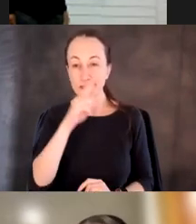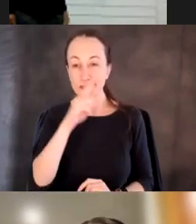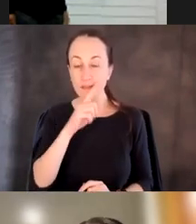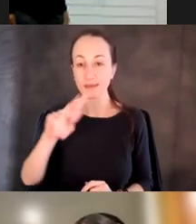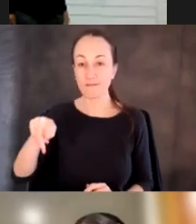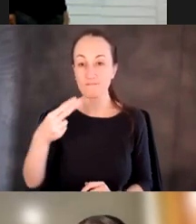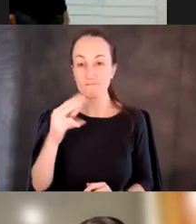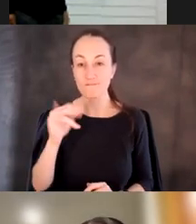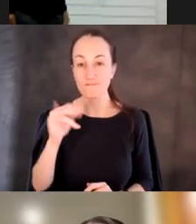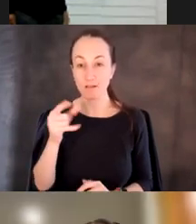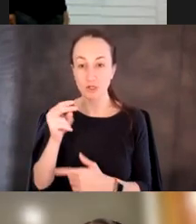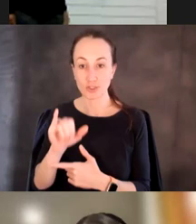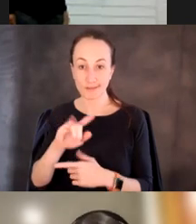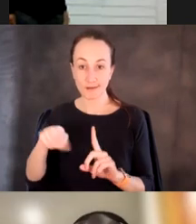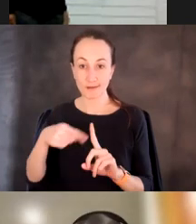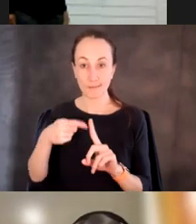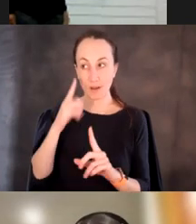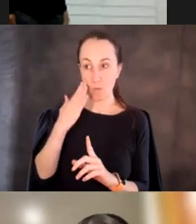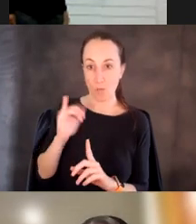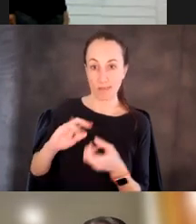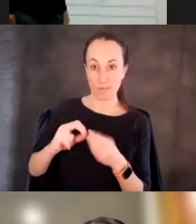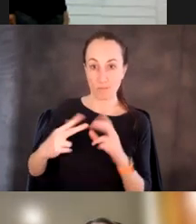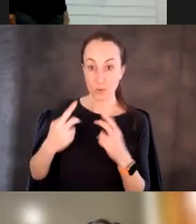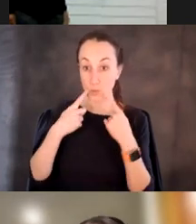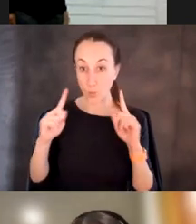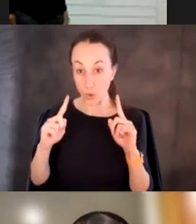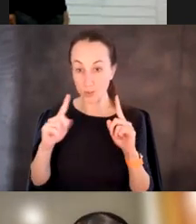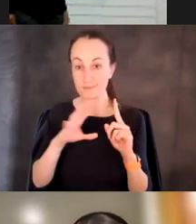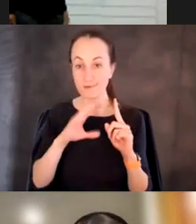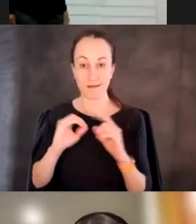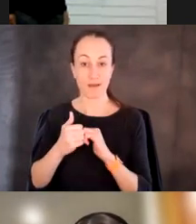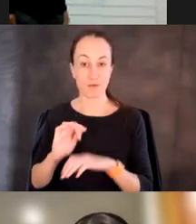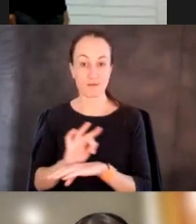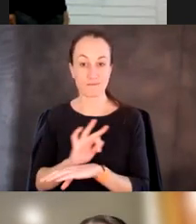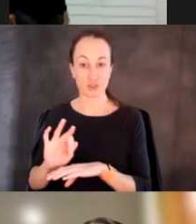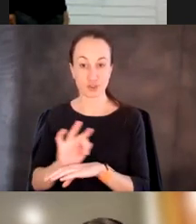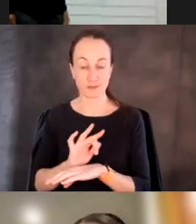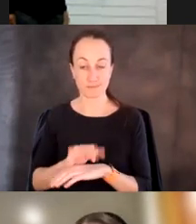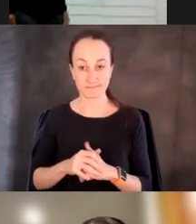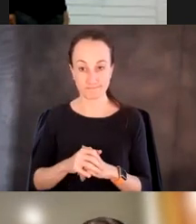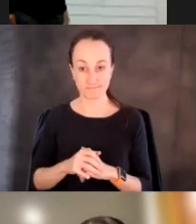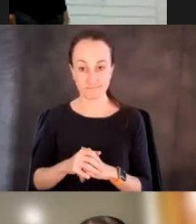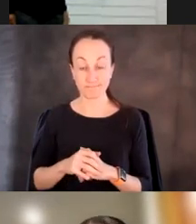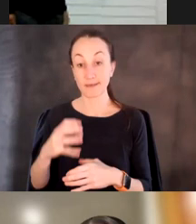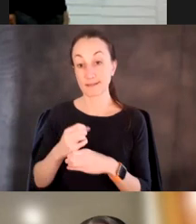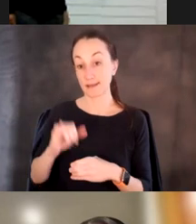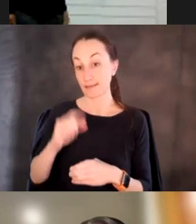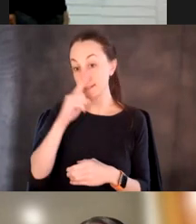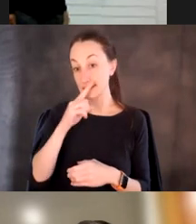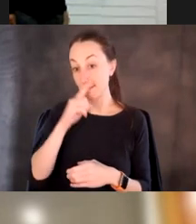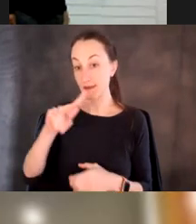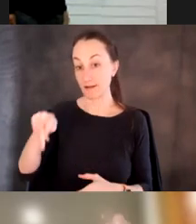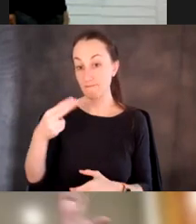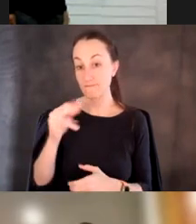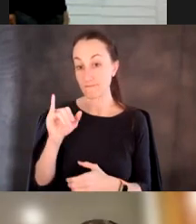flavor and background about why that protein works and how it functions, um, and take that synthetic phylogeny and